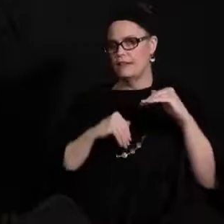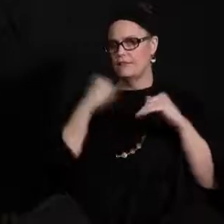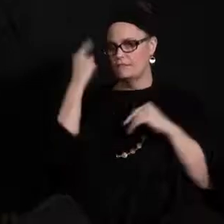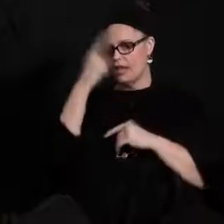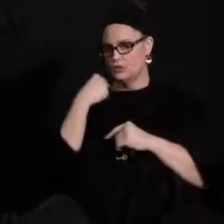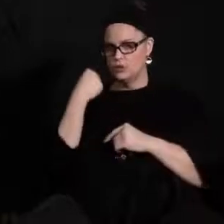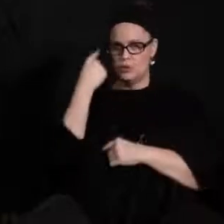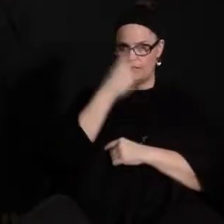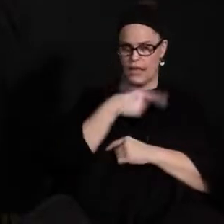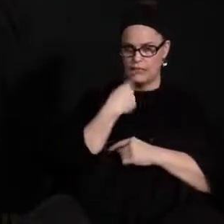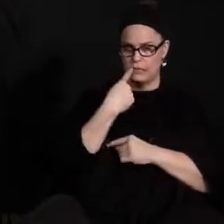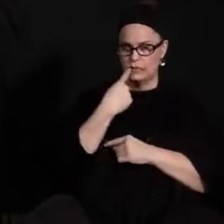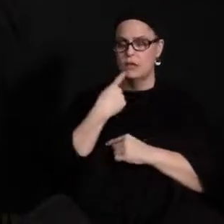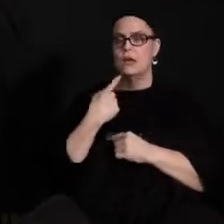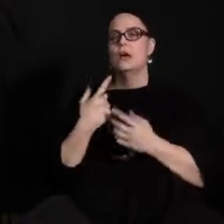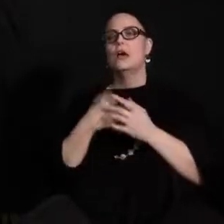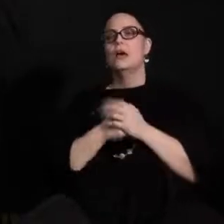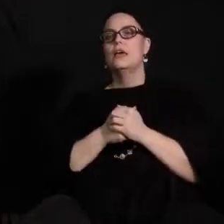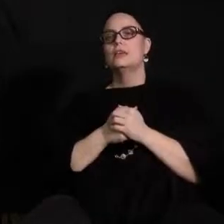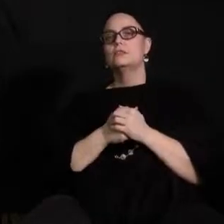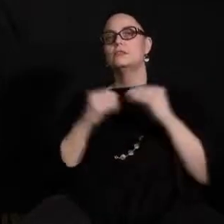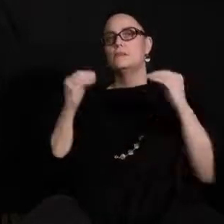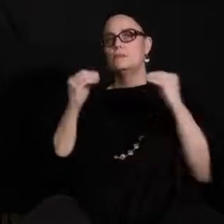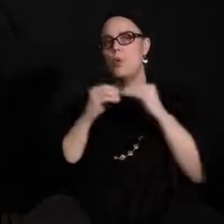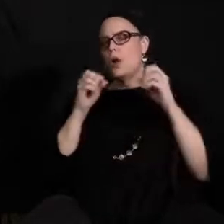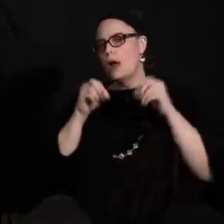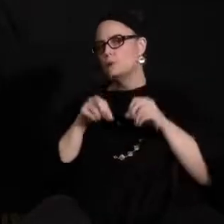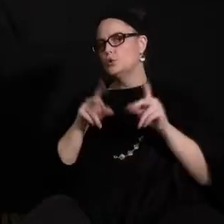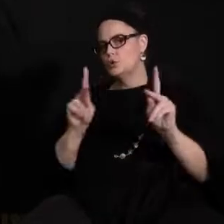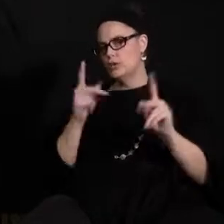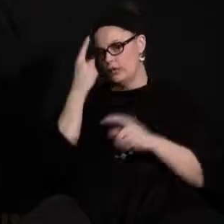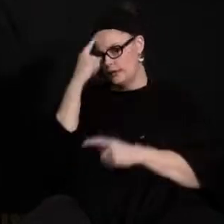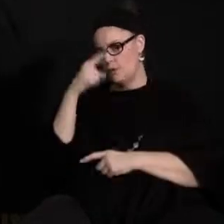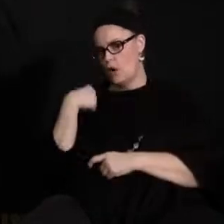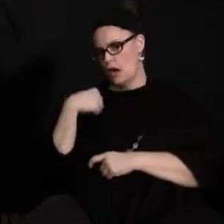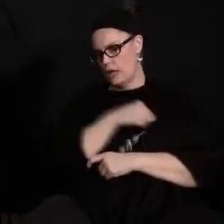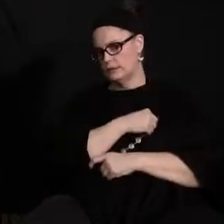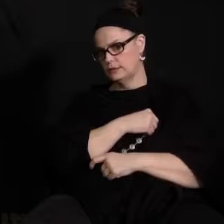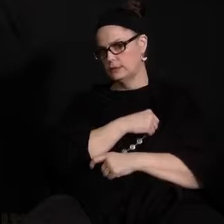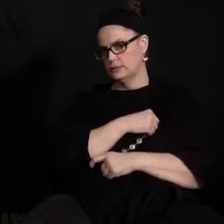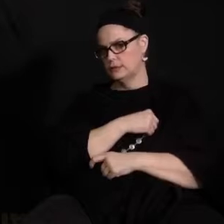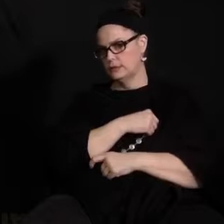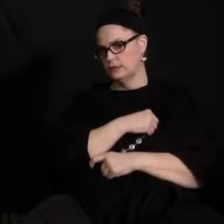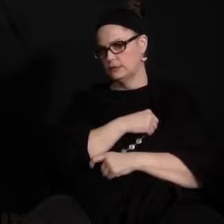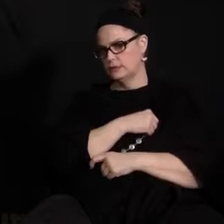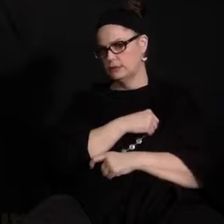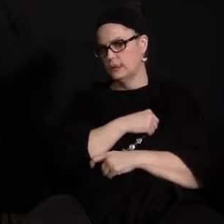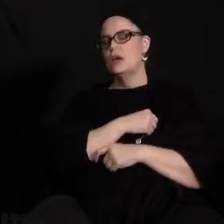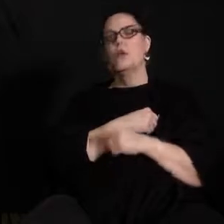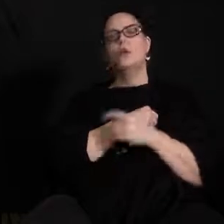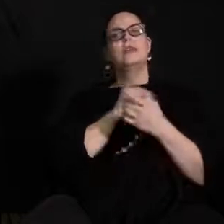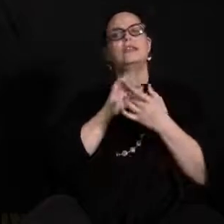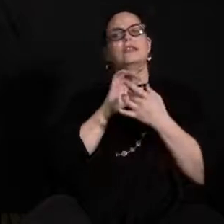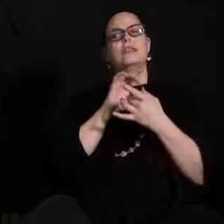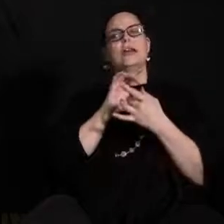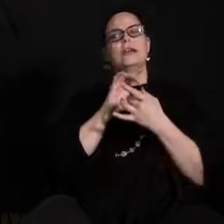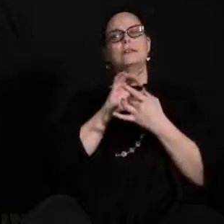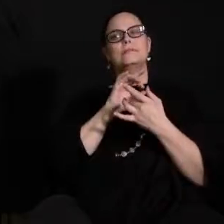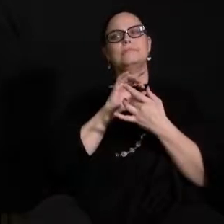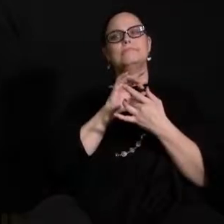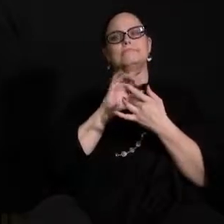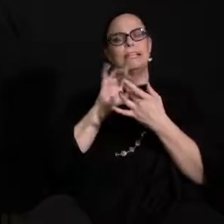tells us that we have more opportunities for engagement with with